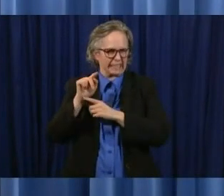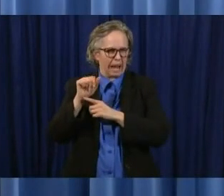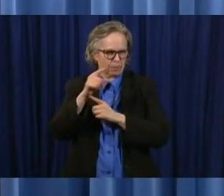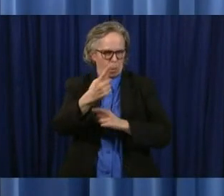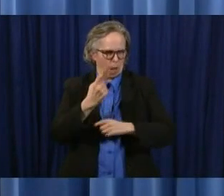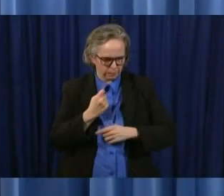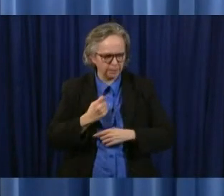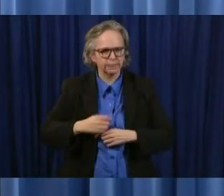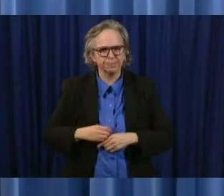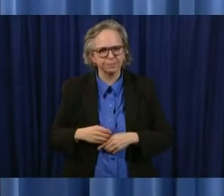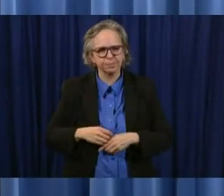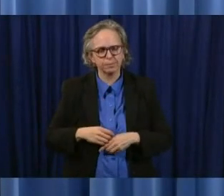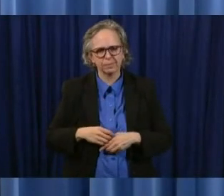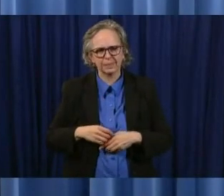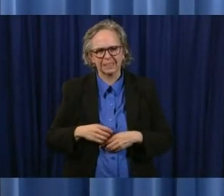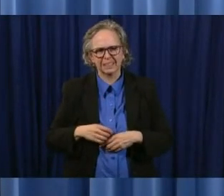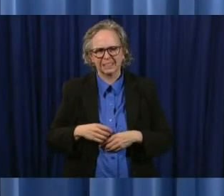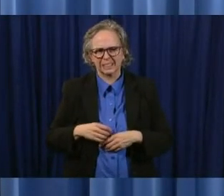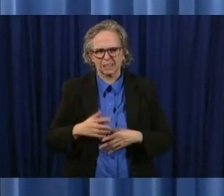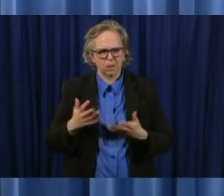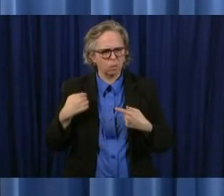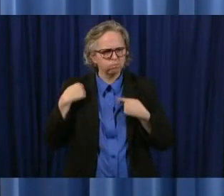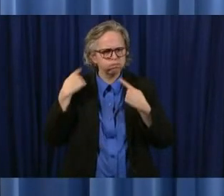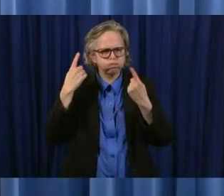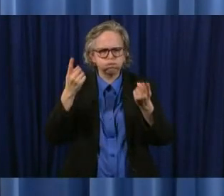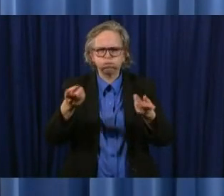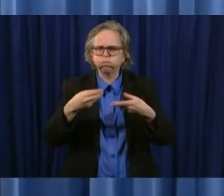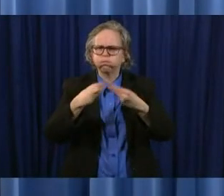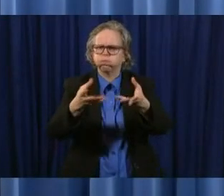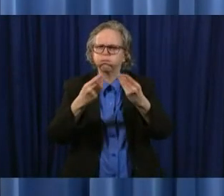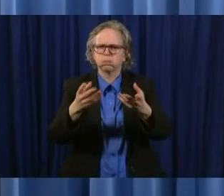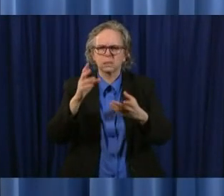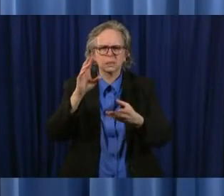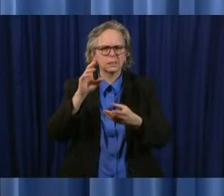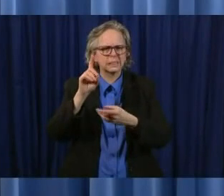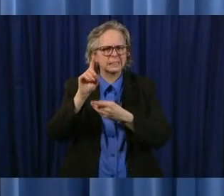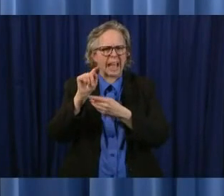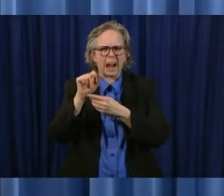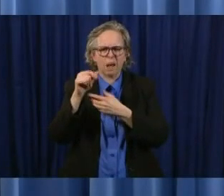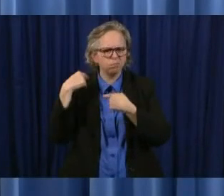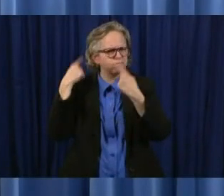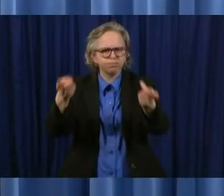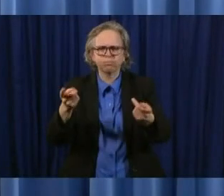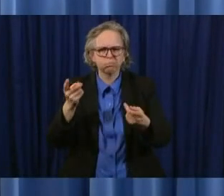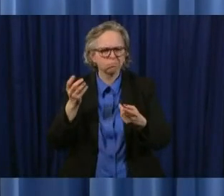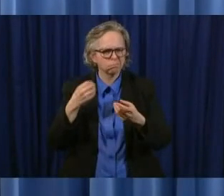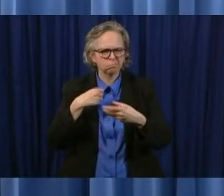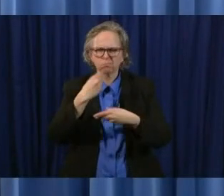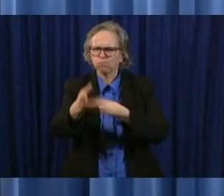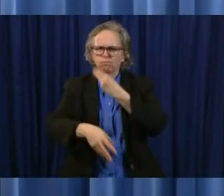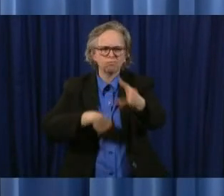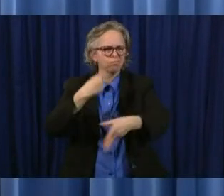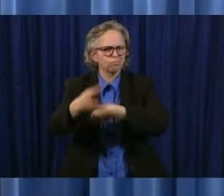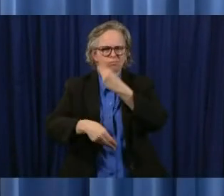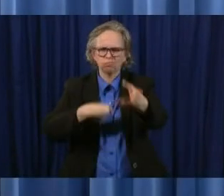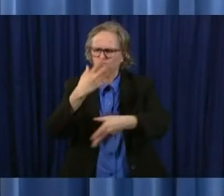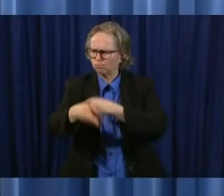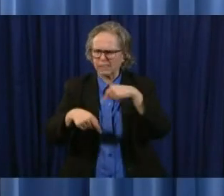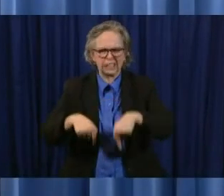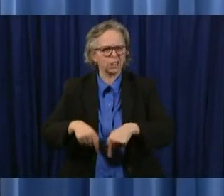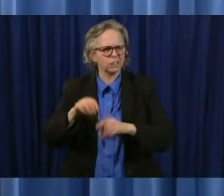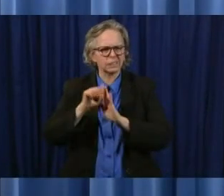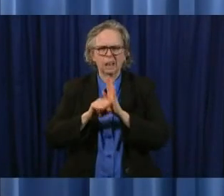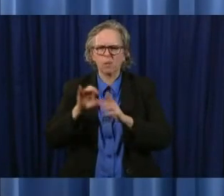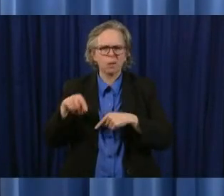producing more data uh than's ever been produced uh in the history of the state of ohio and certainly more than the health department has ever put